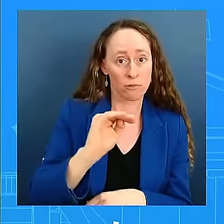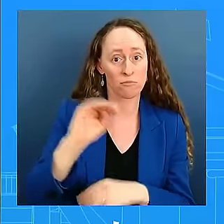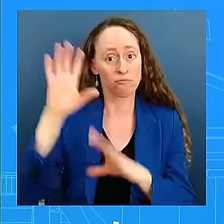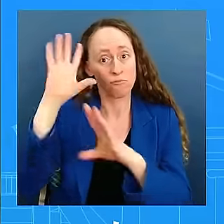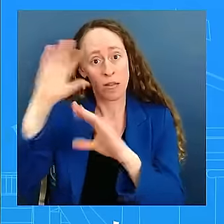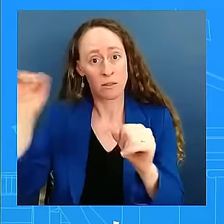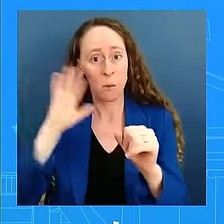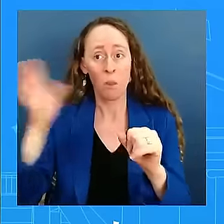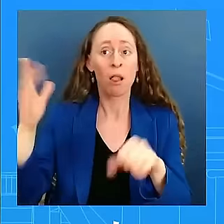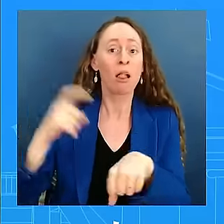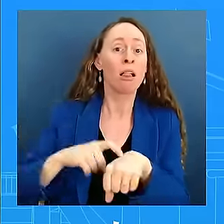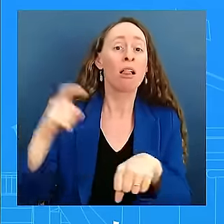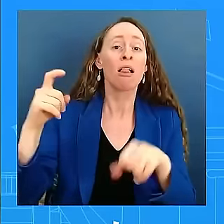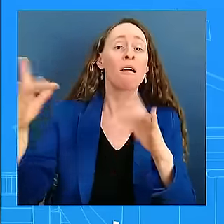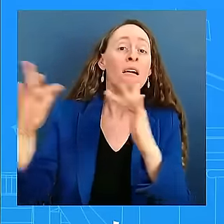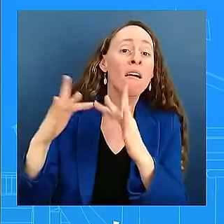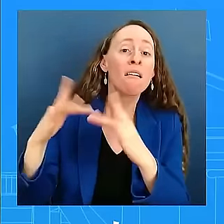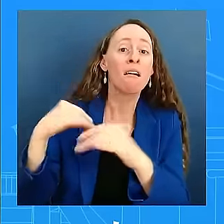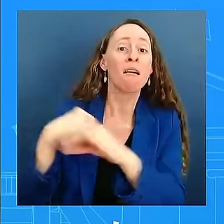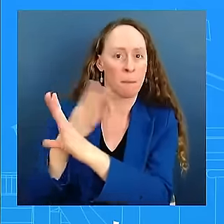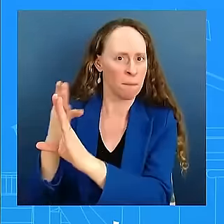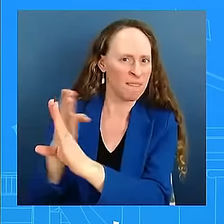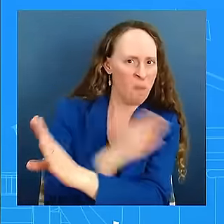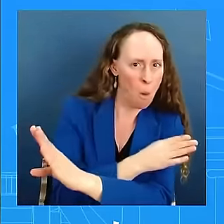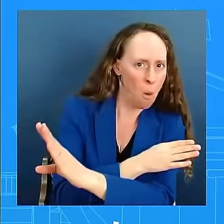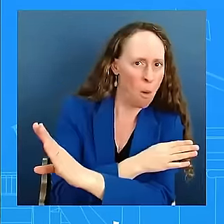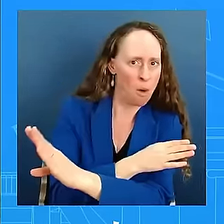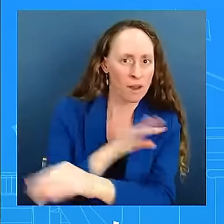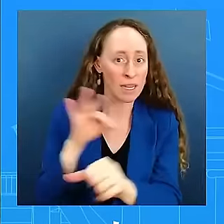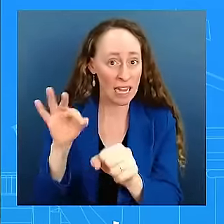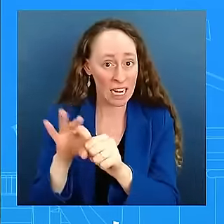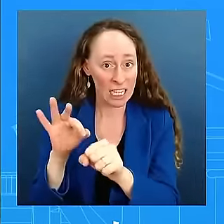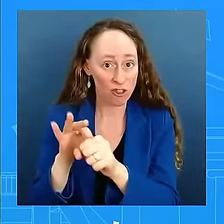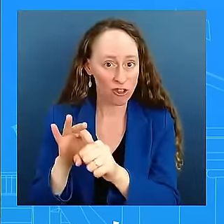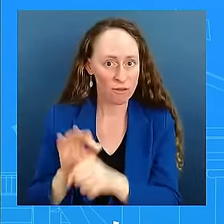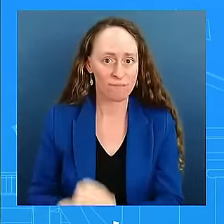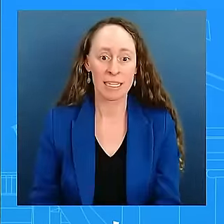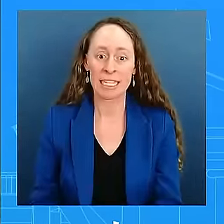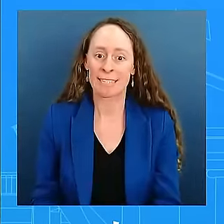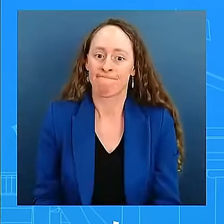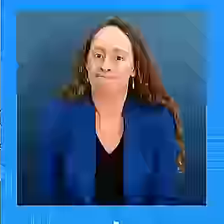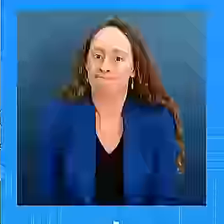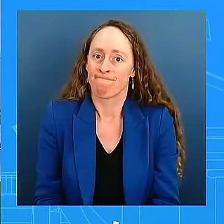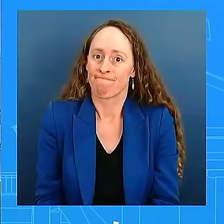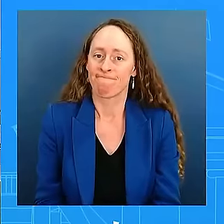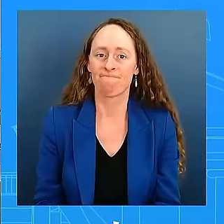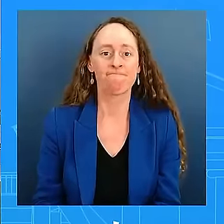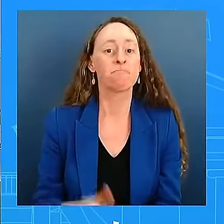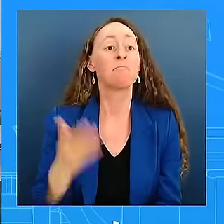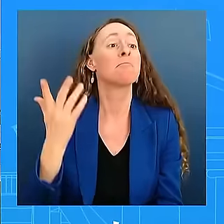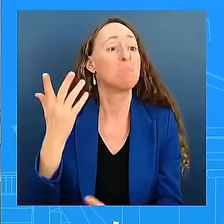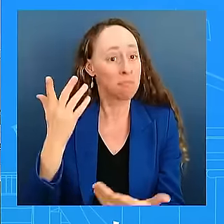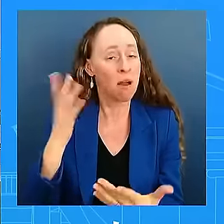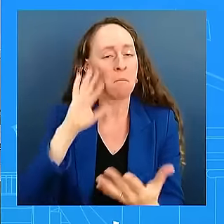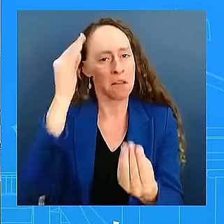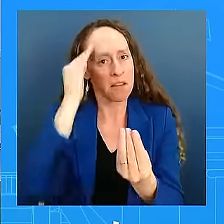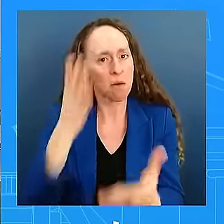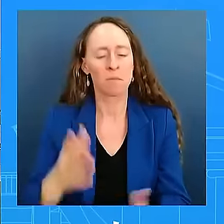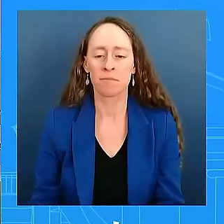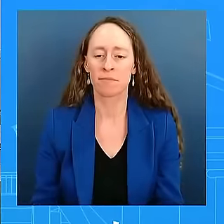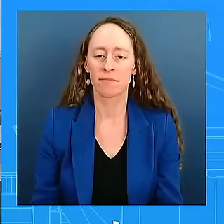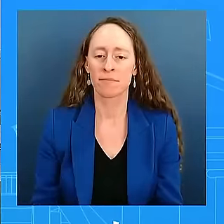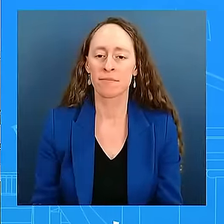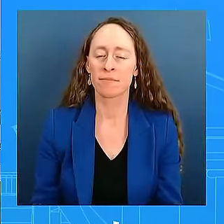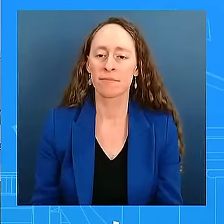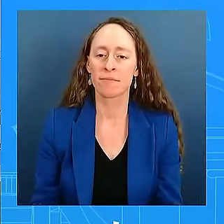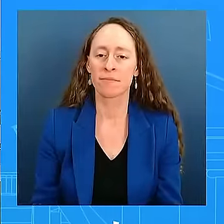have anything else to share on timing. Go ahead. Thank you. Karen, I was wondering whether you could comment on remarks like former President Trump made